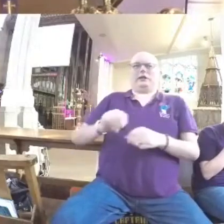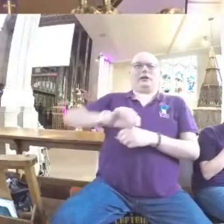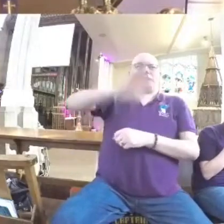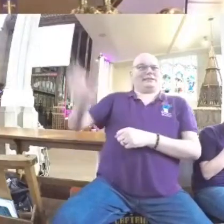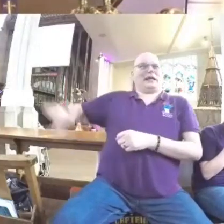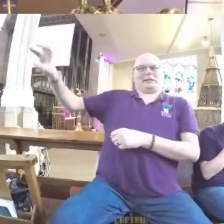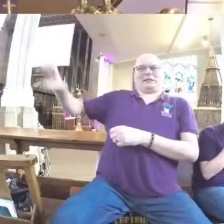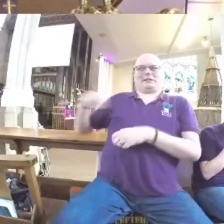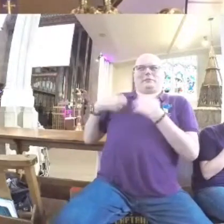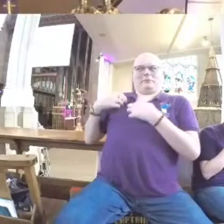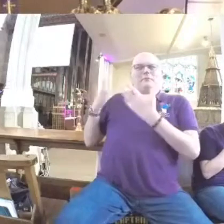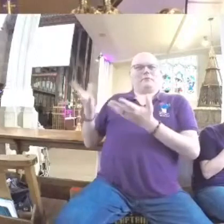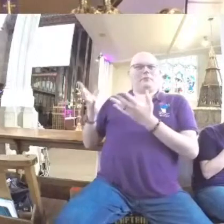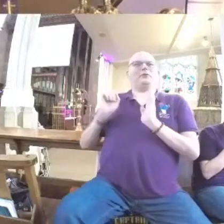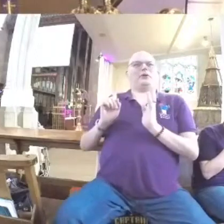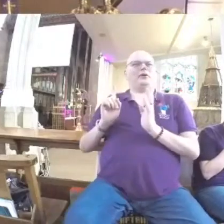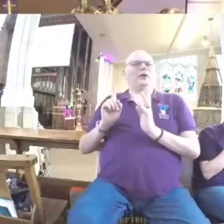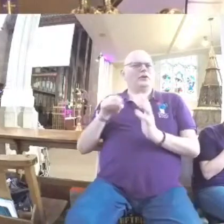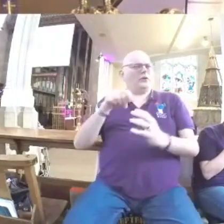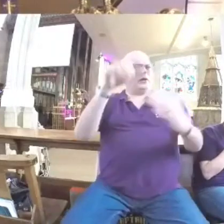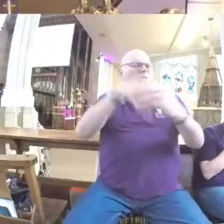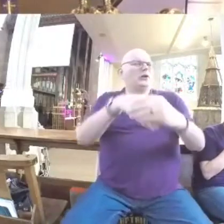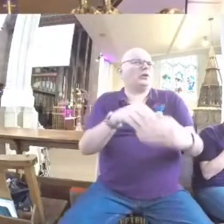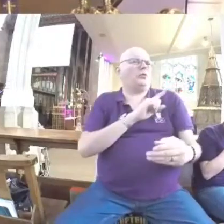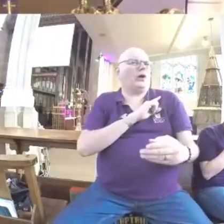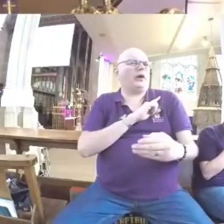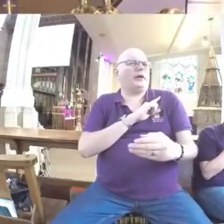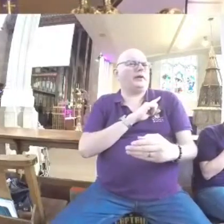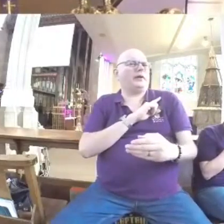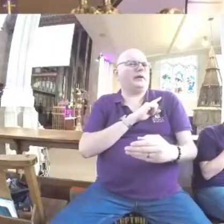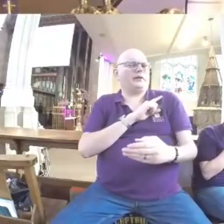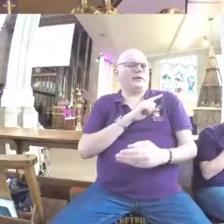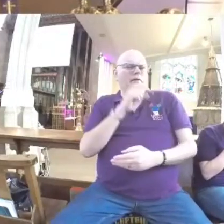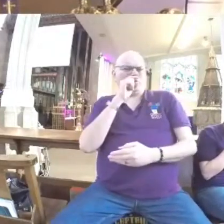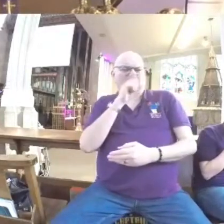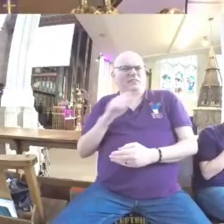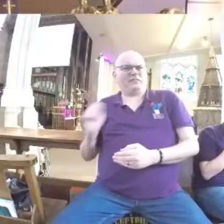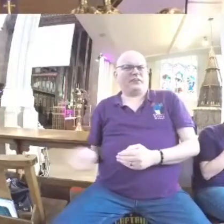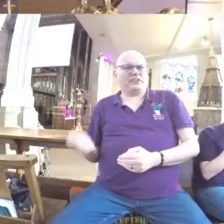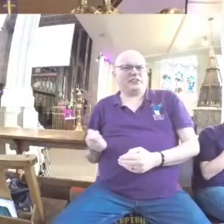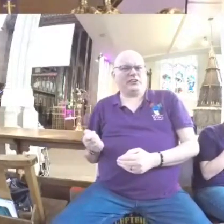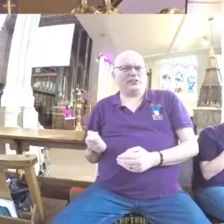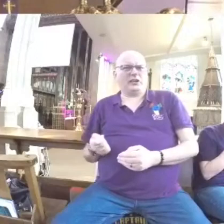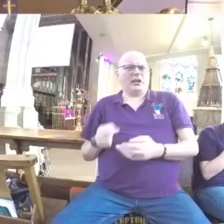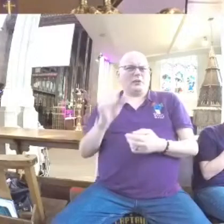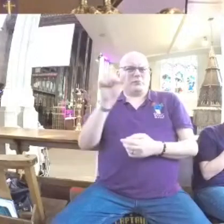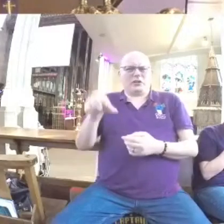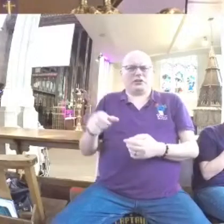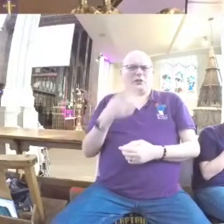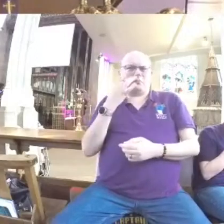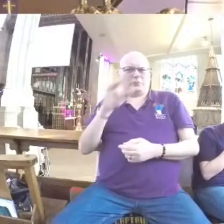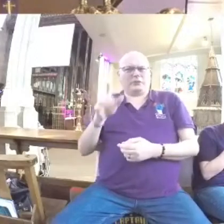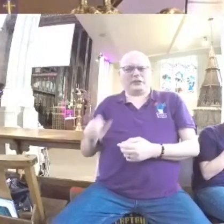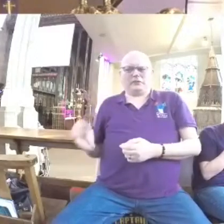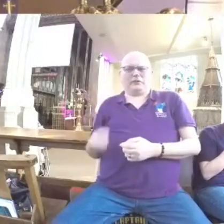What prompted Matthew to include a prostitute Rahab, a woman who pretended to be a prostitute Tamar, a